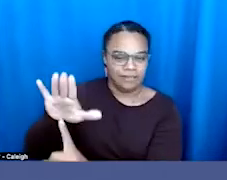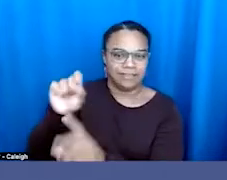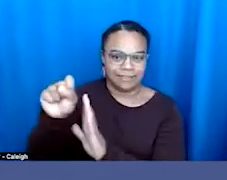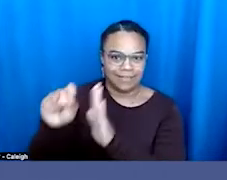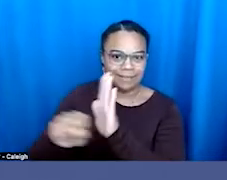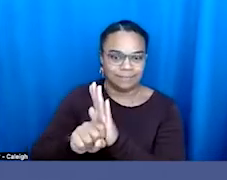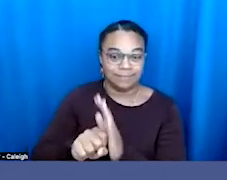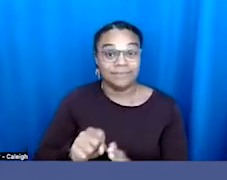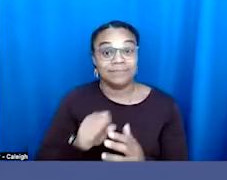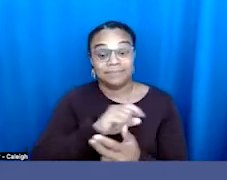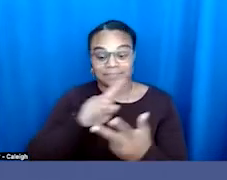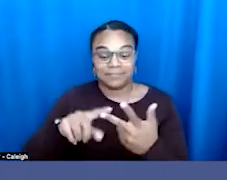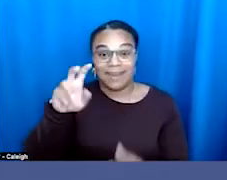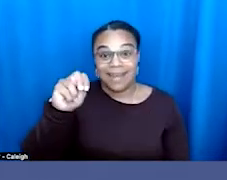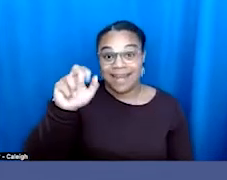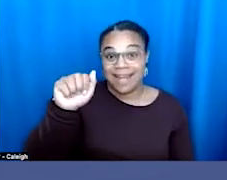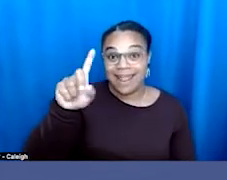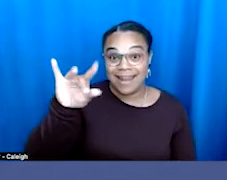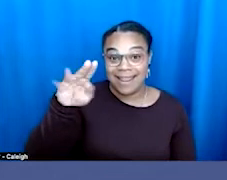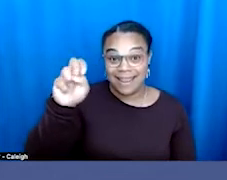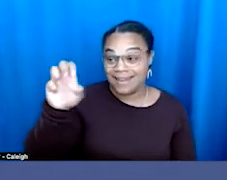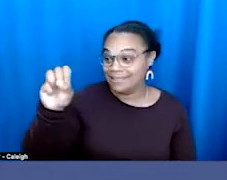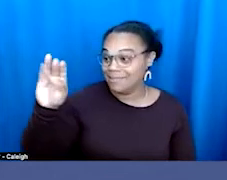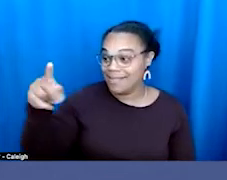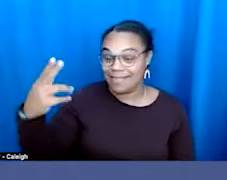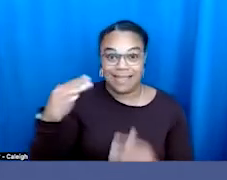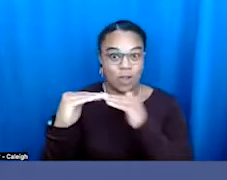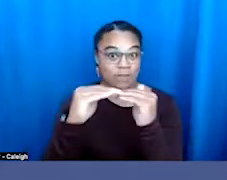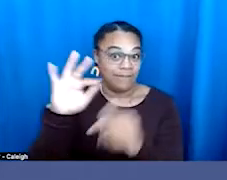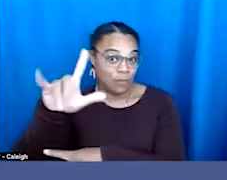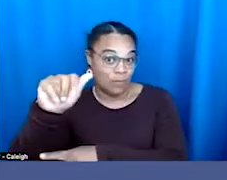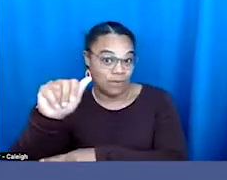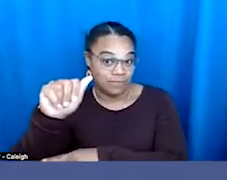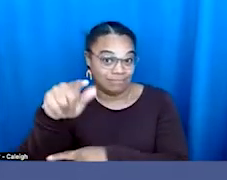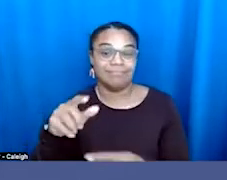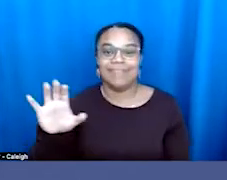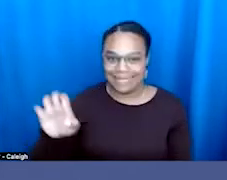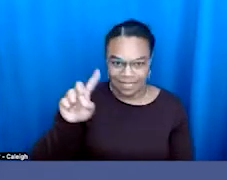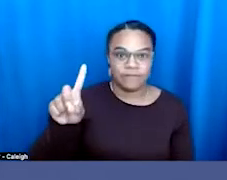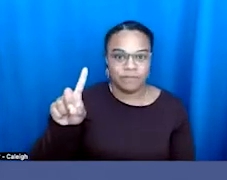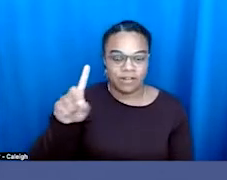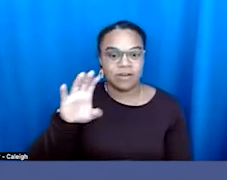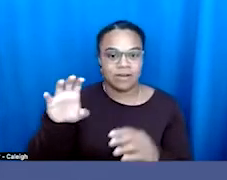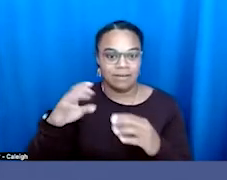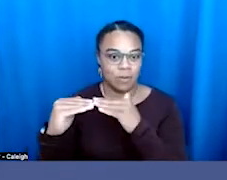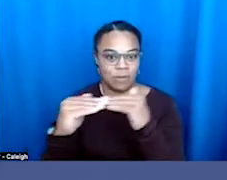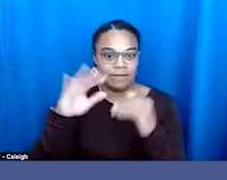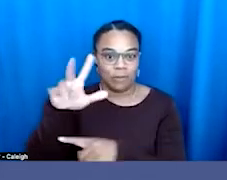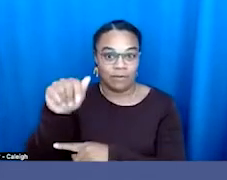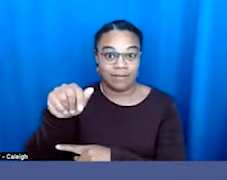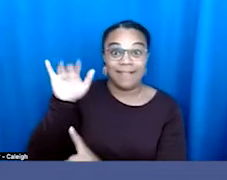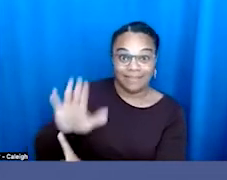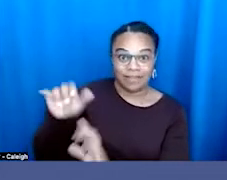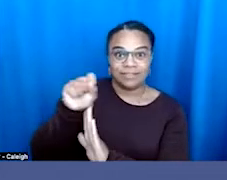Nadine Smith from Equality Florida, who is the executive director of Equality Florida, the state's largest organization